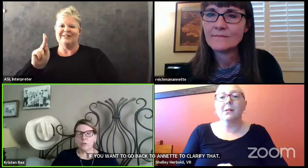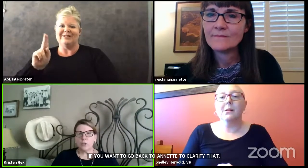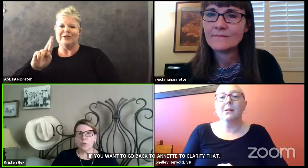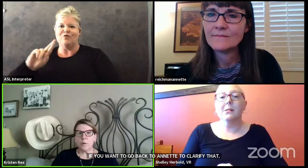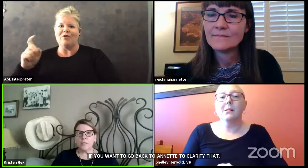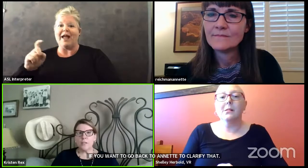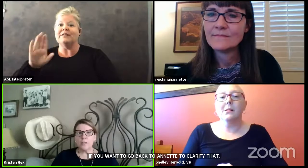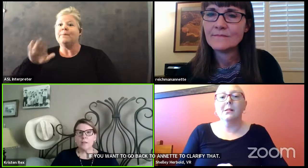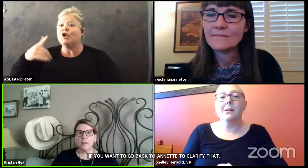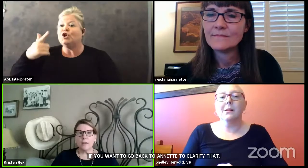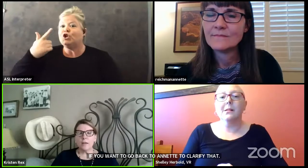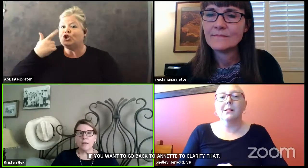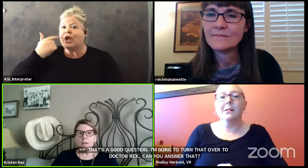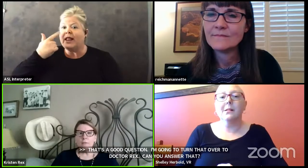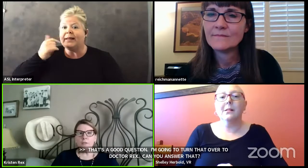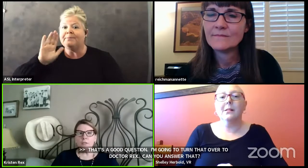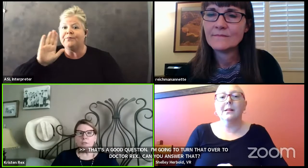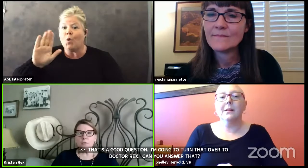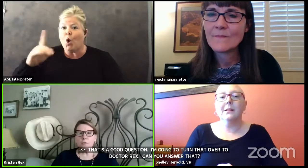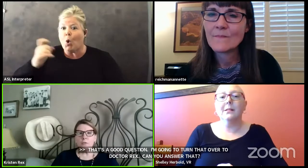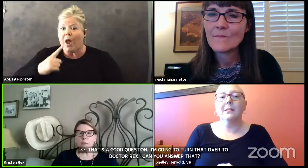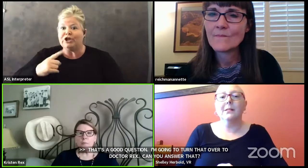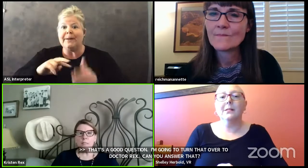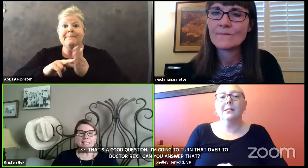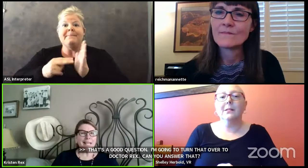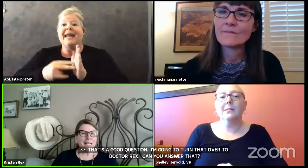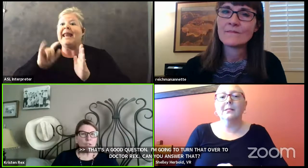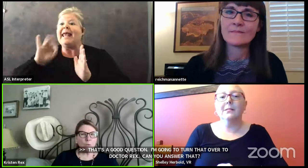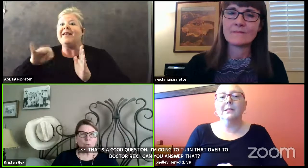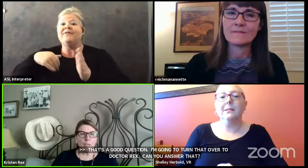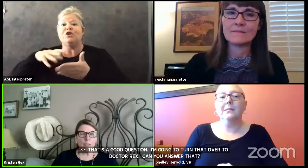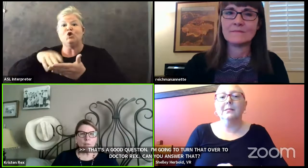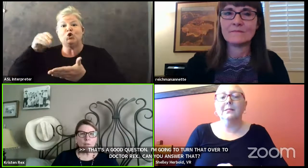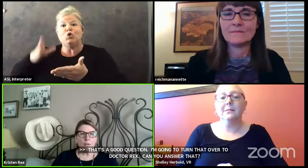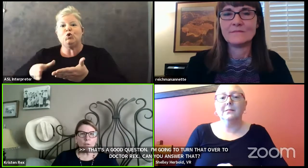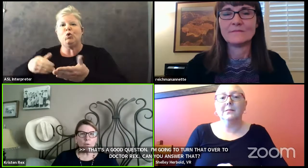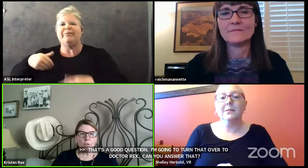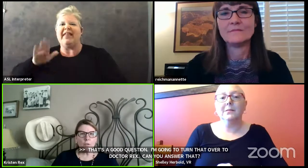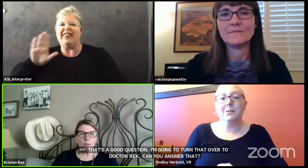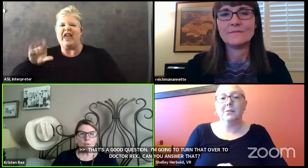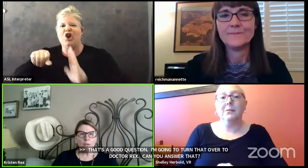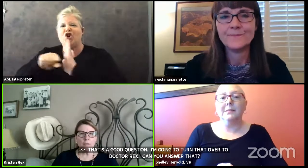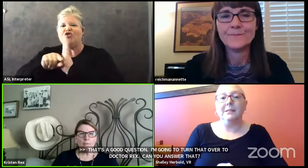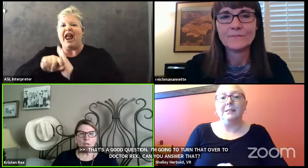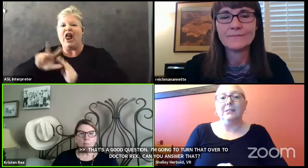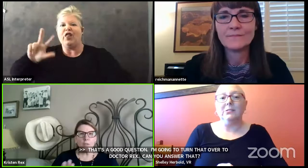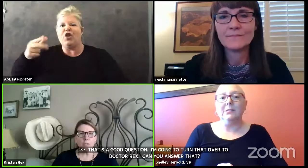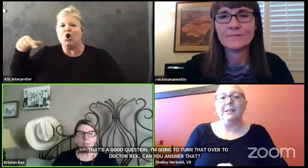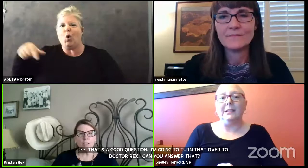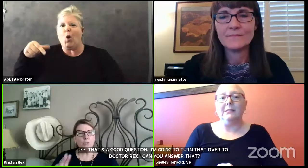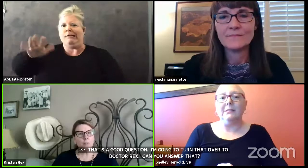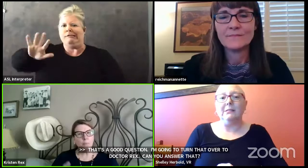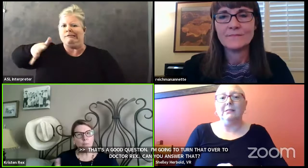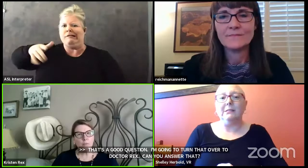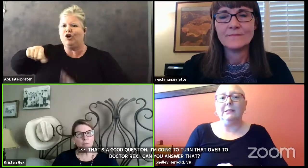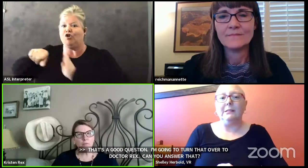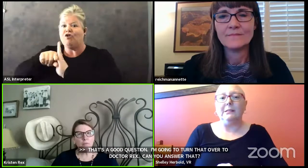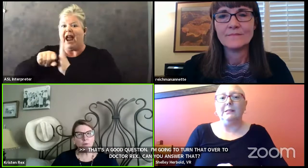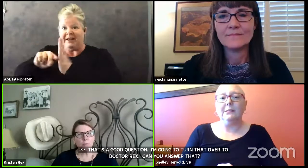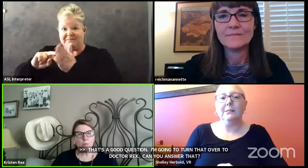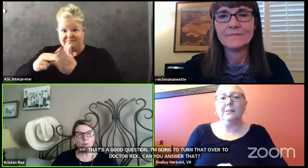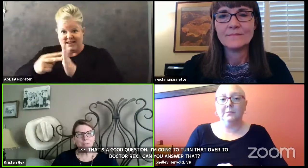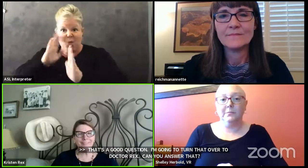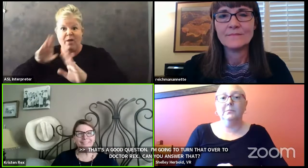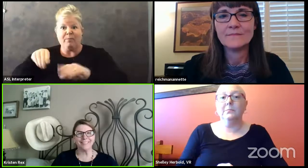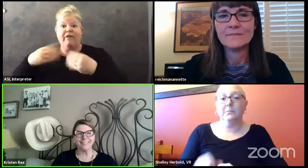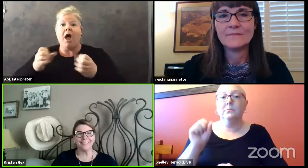Shelly, was your question, if a student's grade was not so great in the third quarter, do they have the opportunity to improve it in the